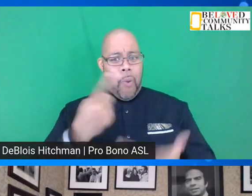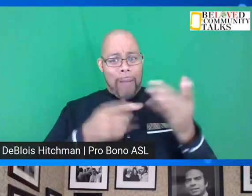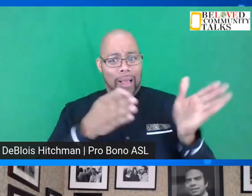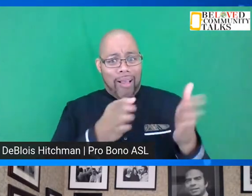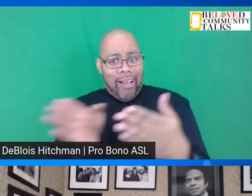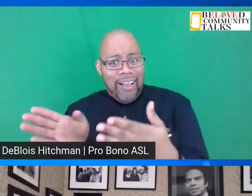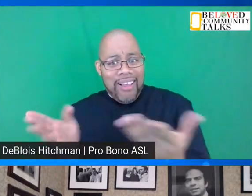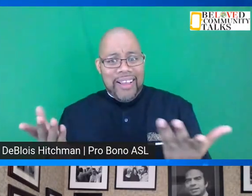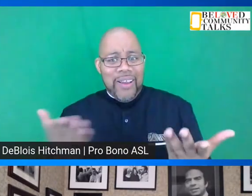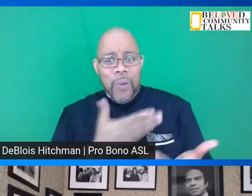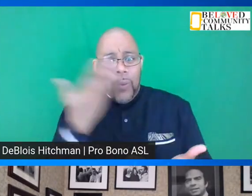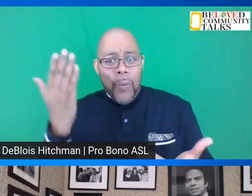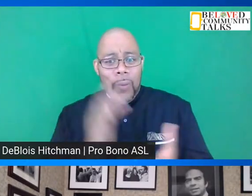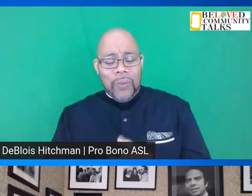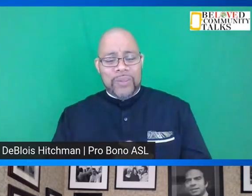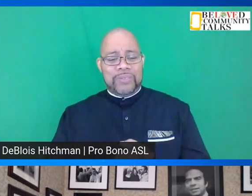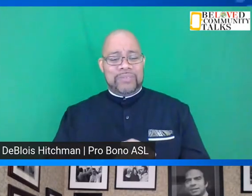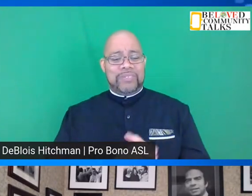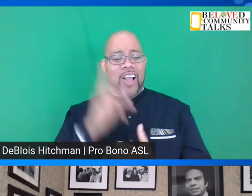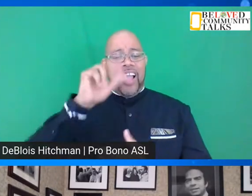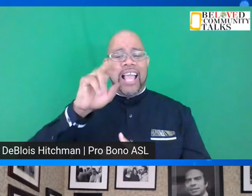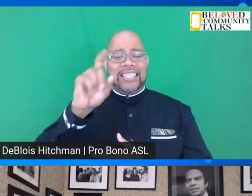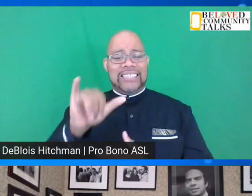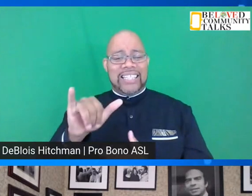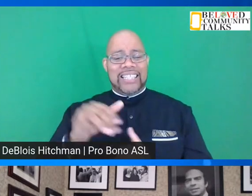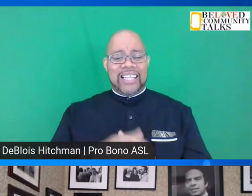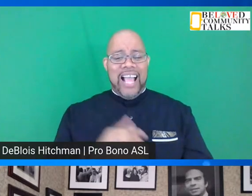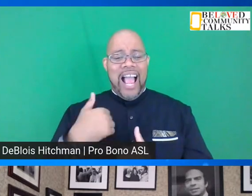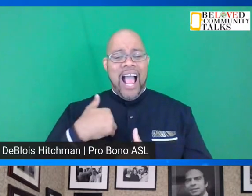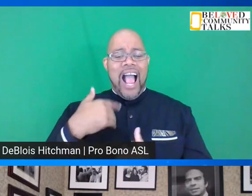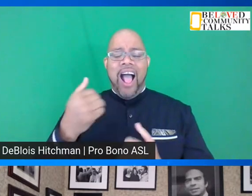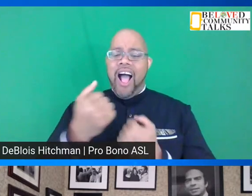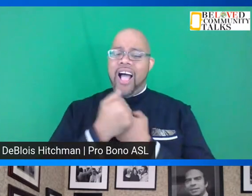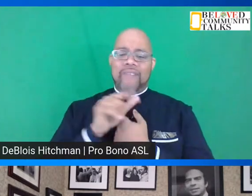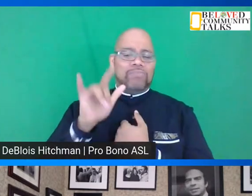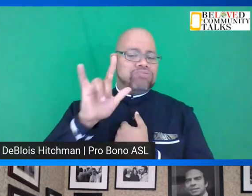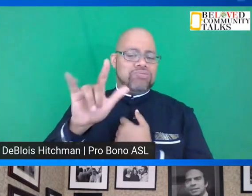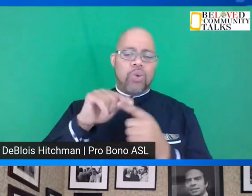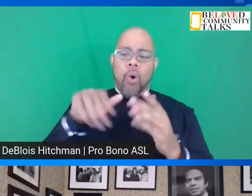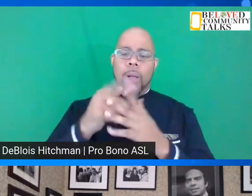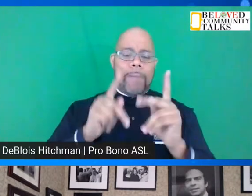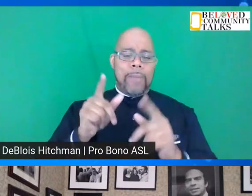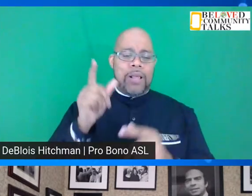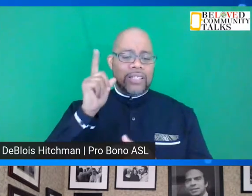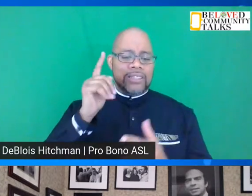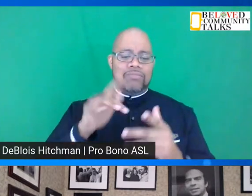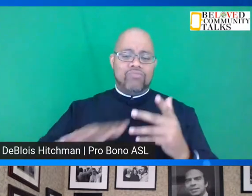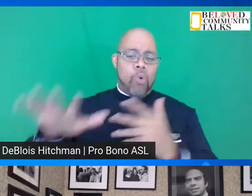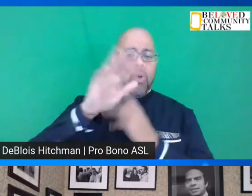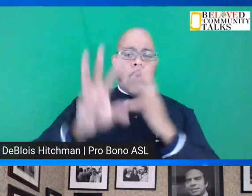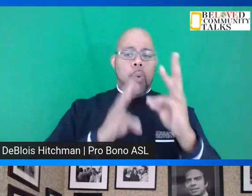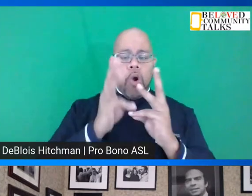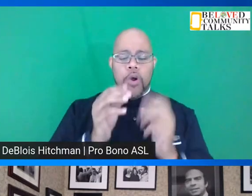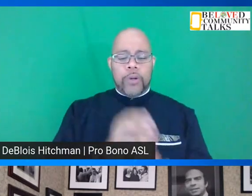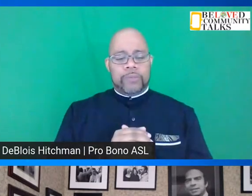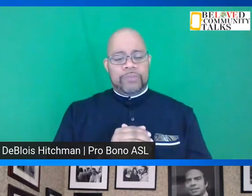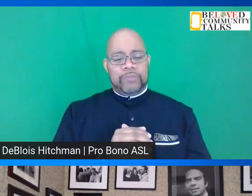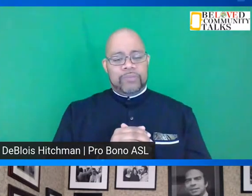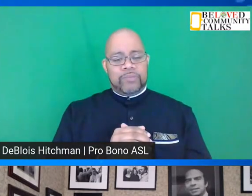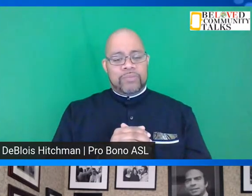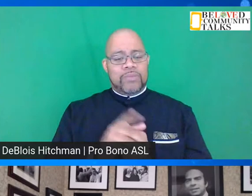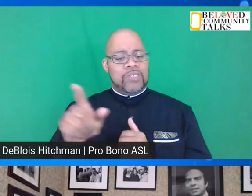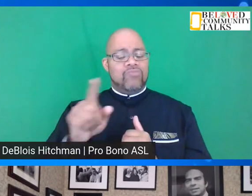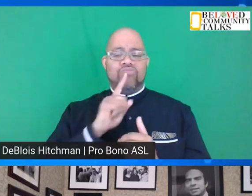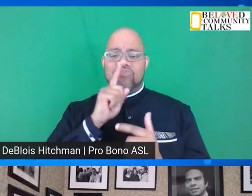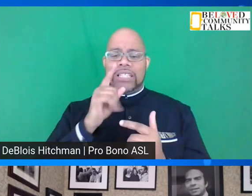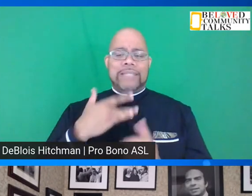yeah Uncle Andy that's how I know him to all the people who listen from around the world he's been